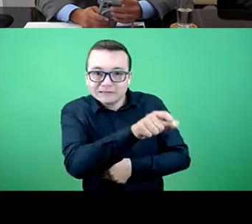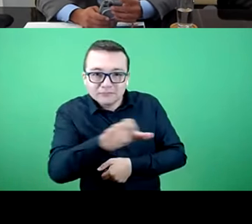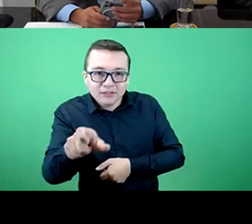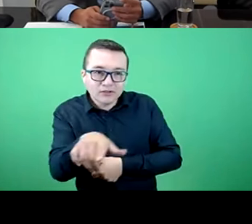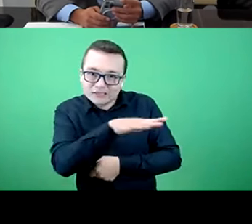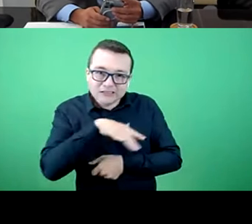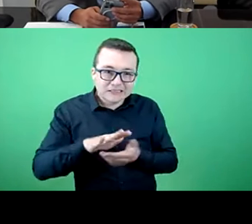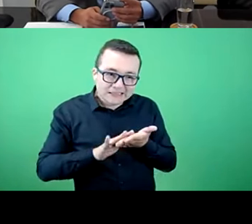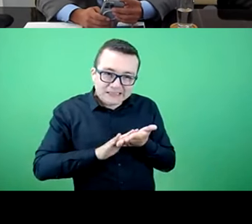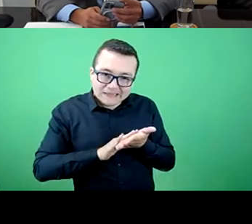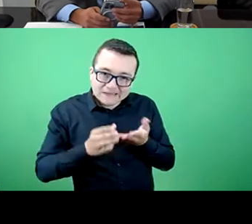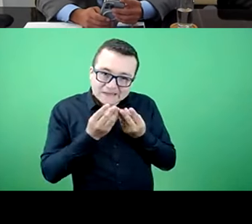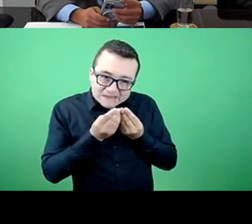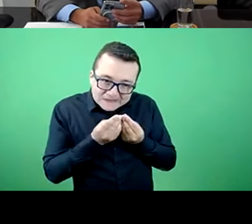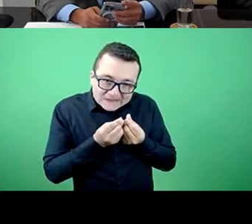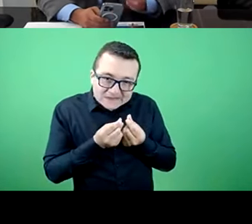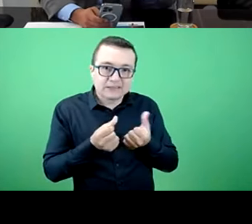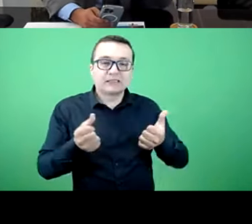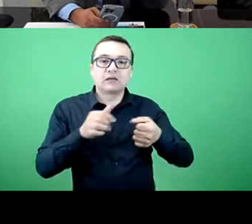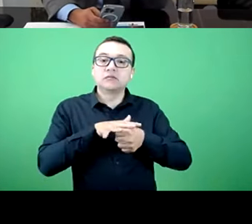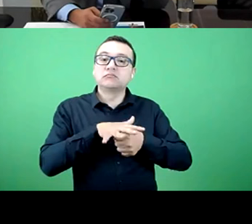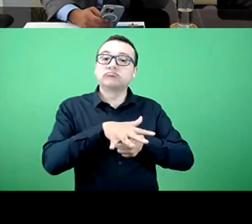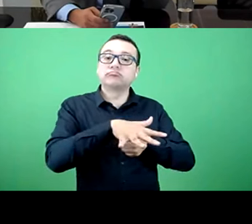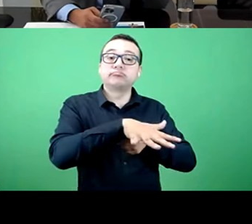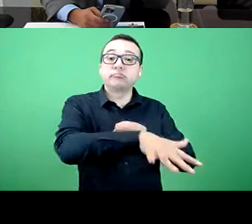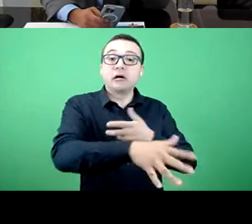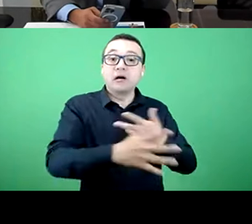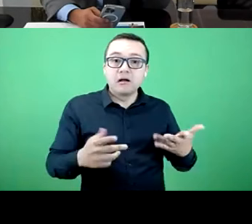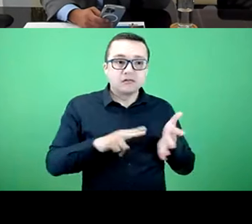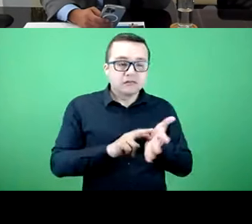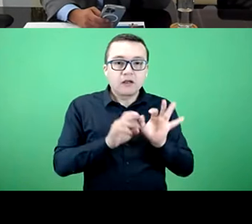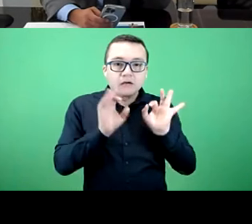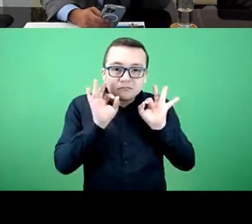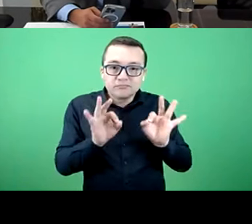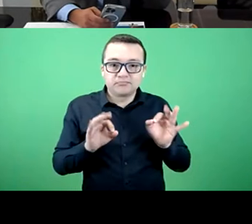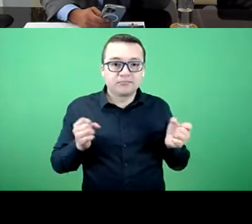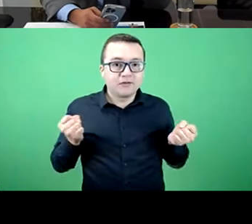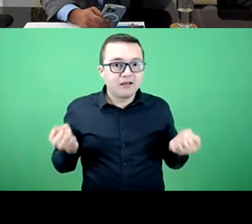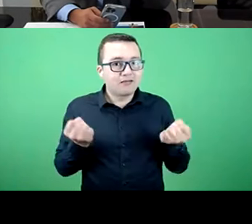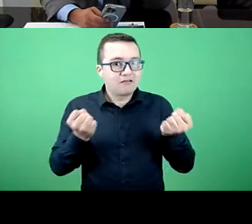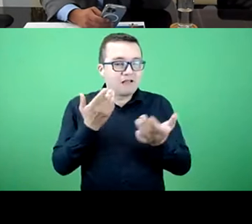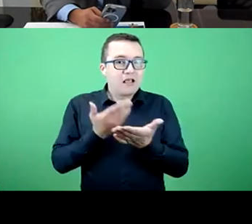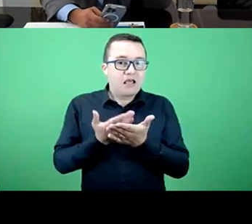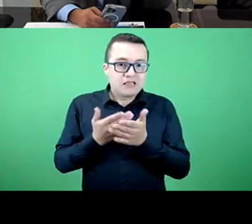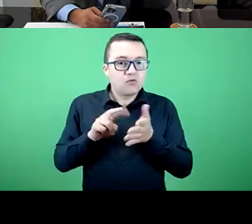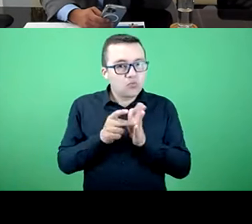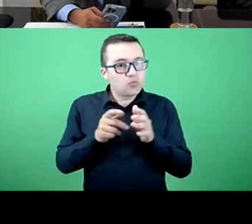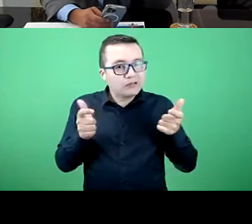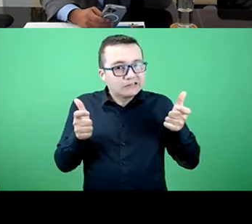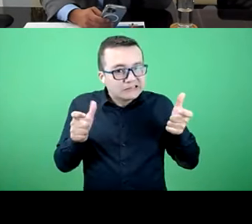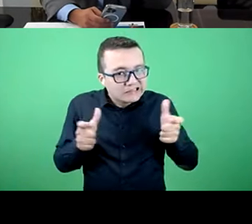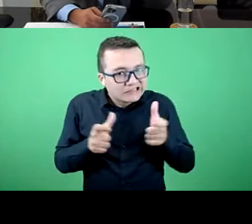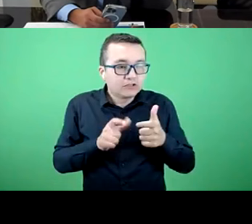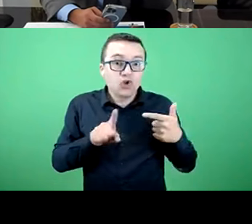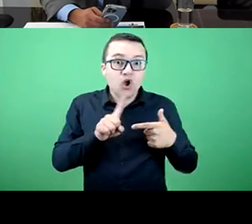these consumers' hyposufficiency and their needs, it beams a light